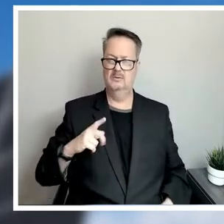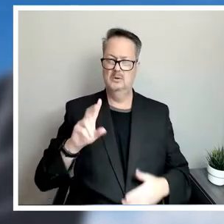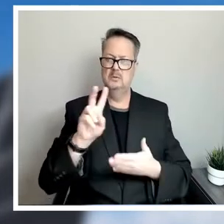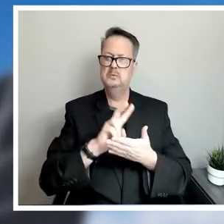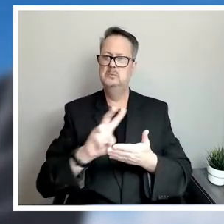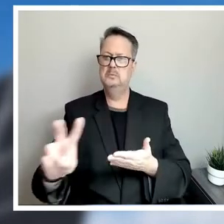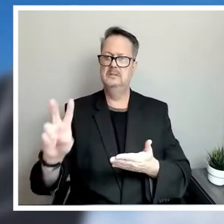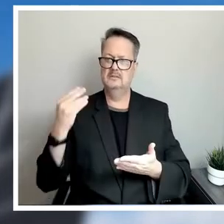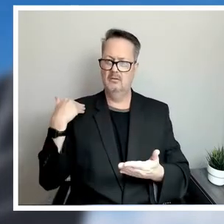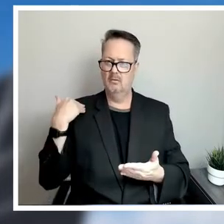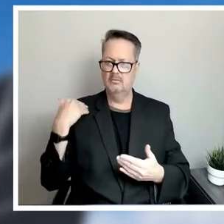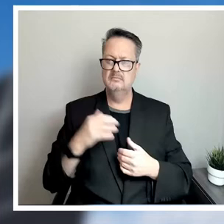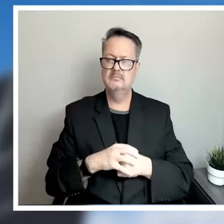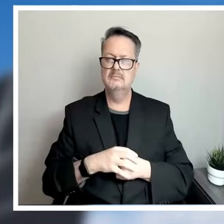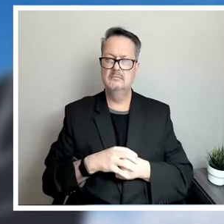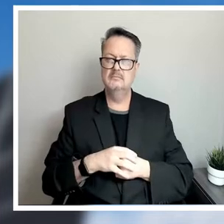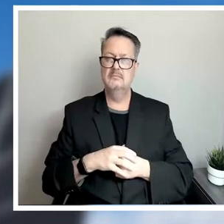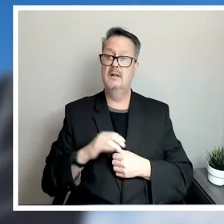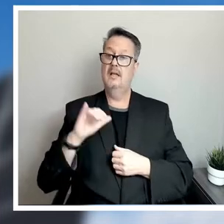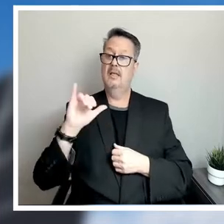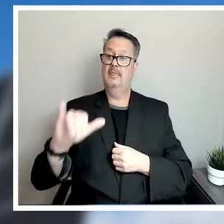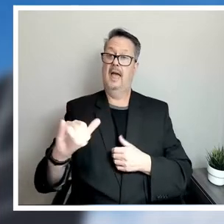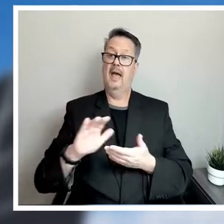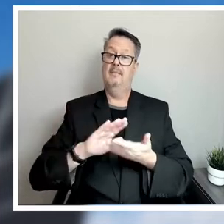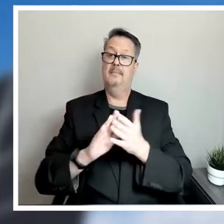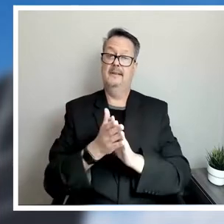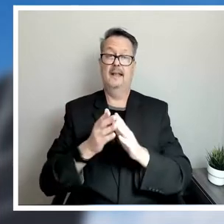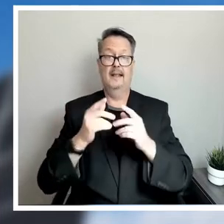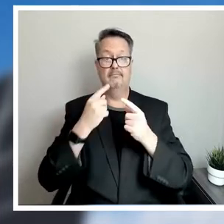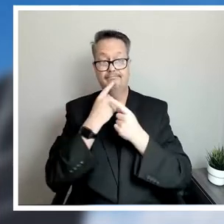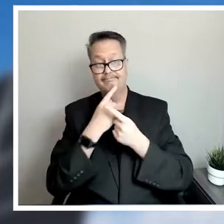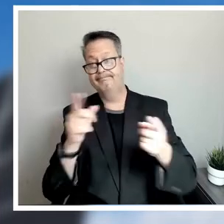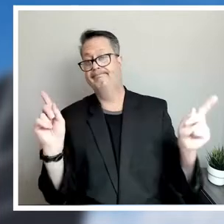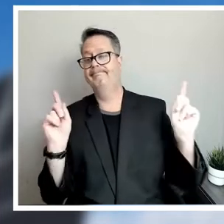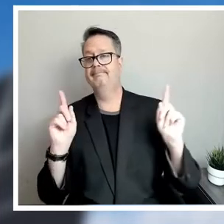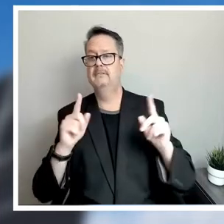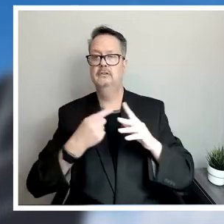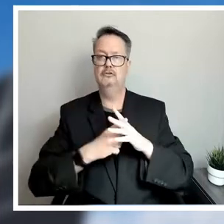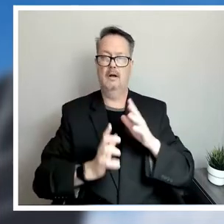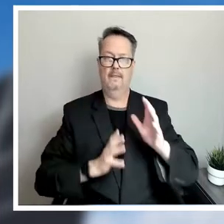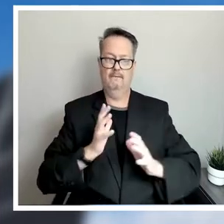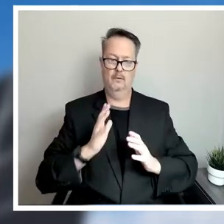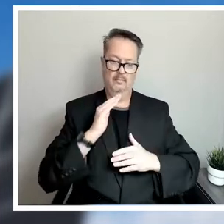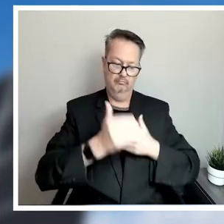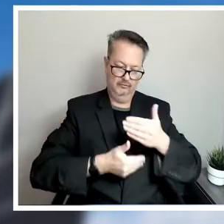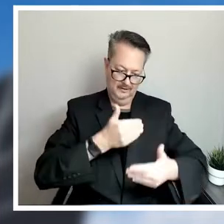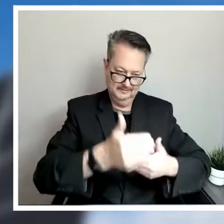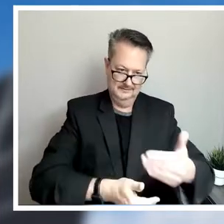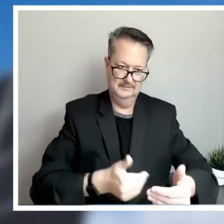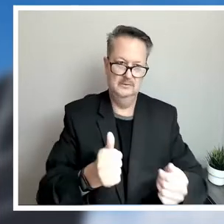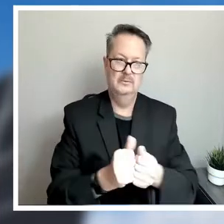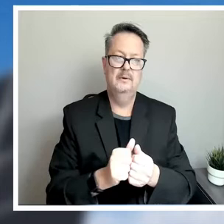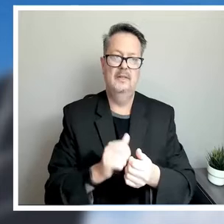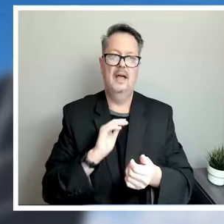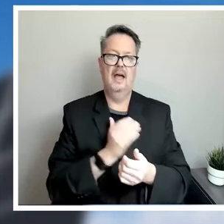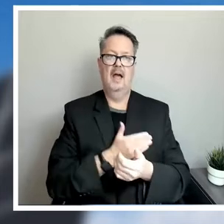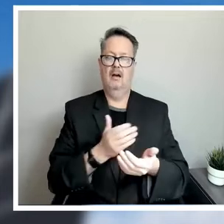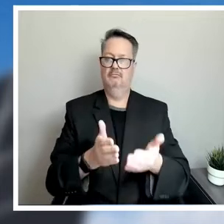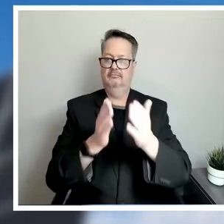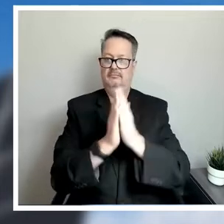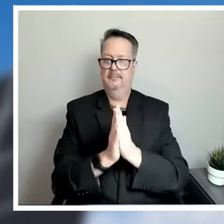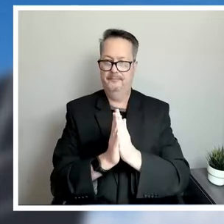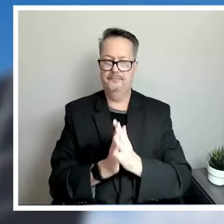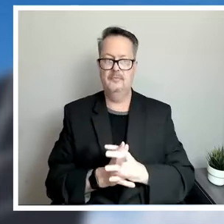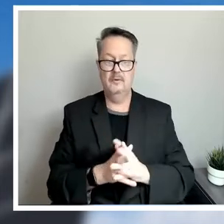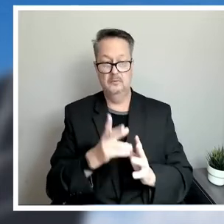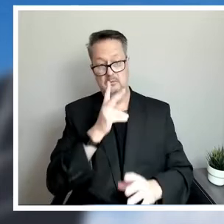became kind of out there, and we began that formal process with our regular, ultimately. So on the screen, you can